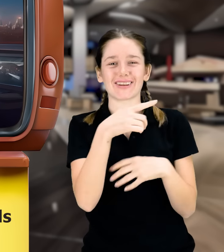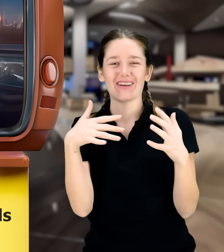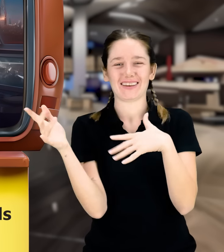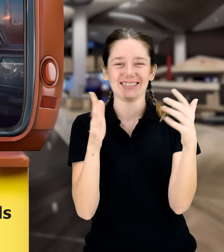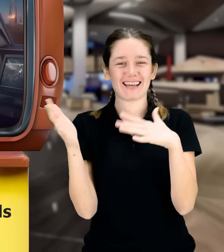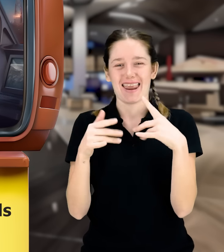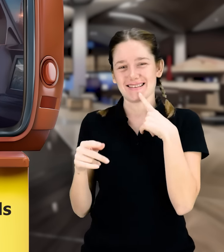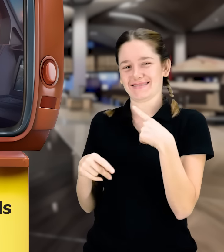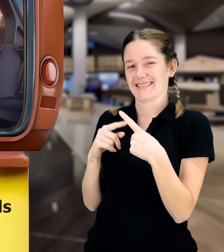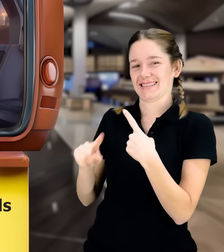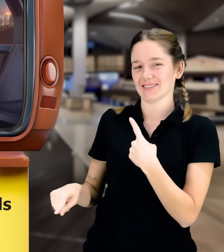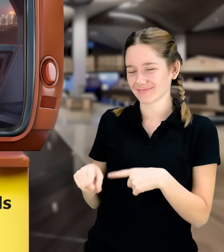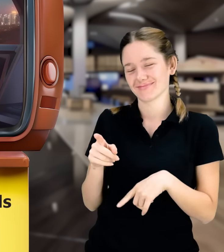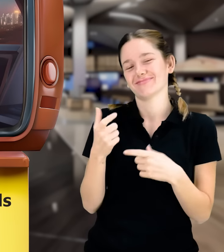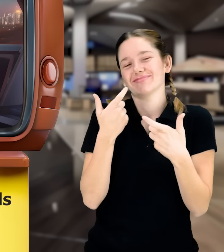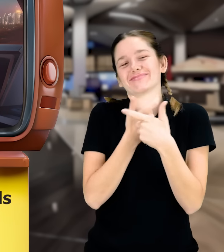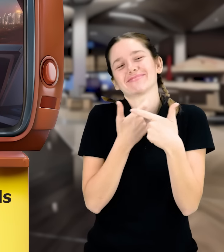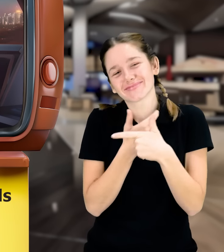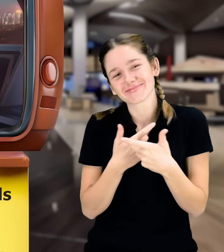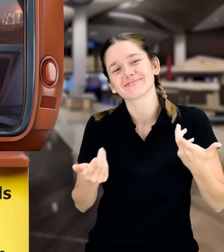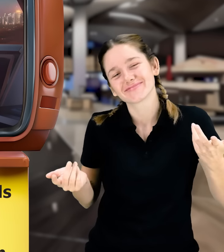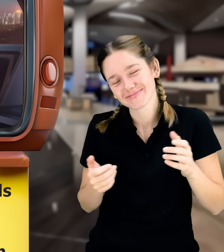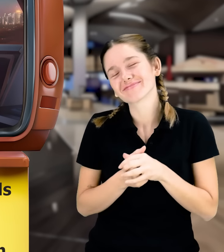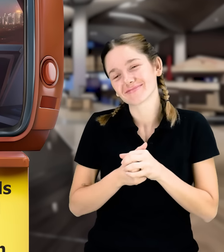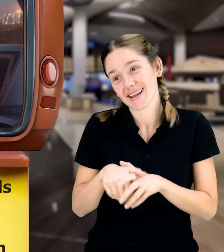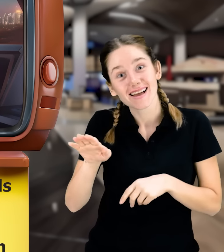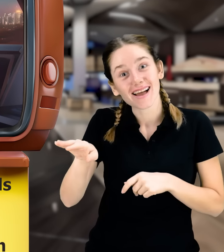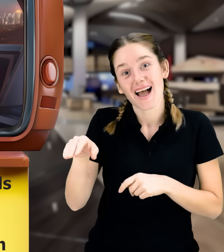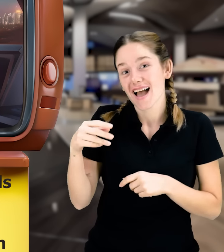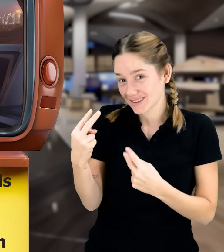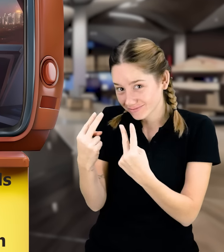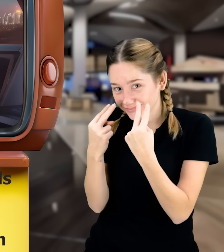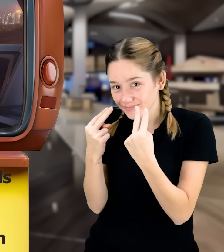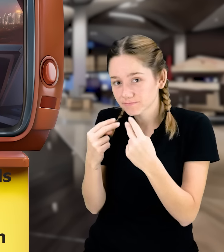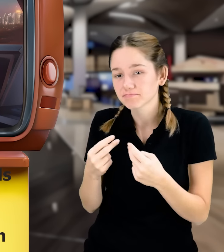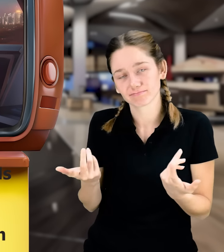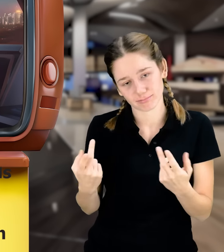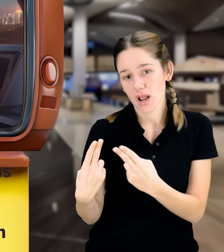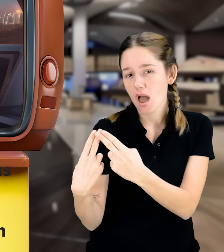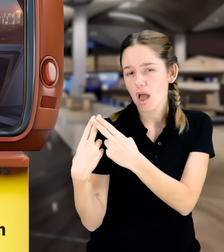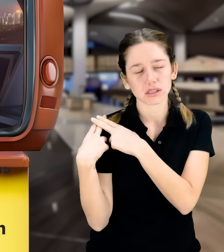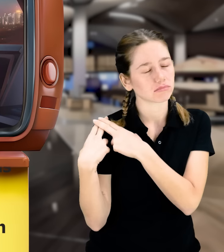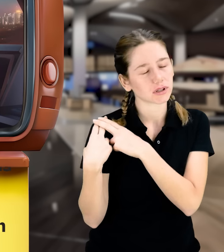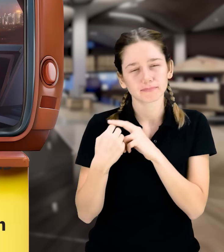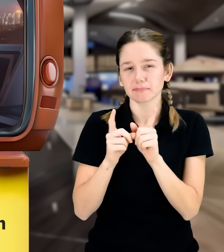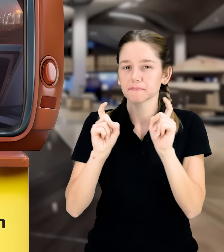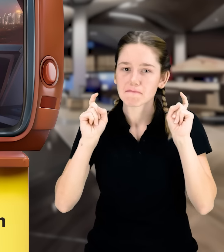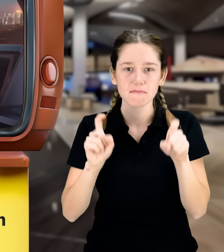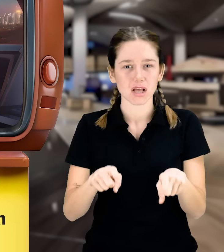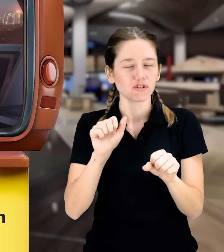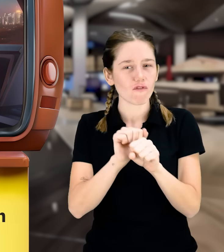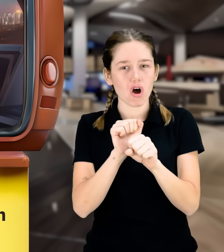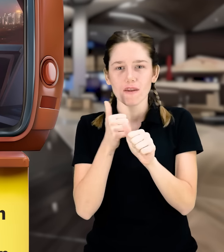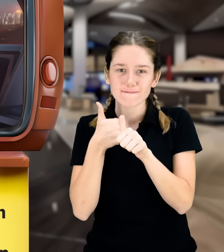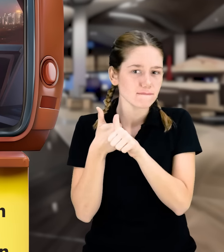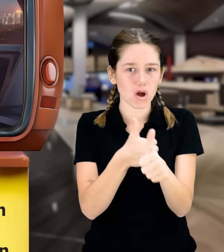smiled and replied. Ege, here, everyone fulfills their responsibilities on time and perfectly.